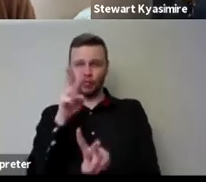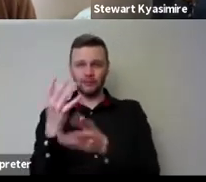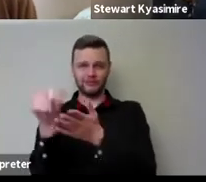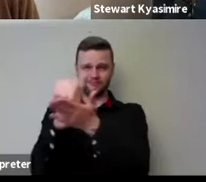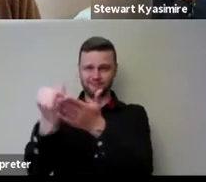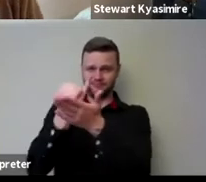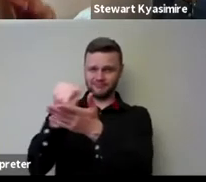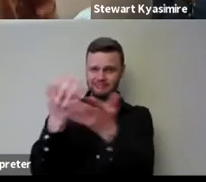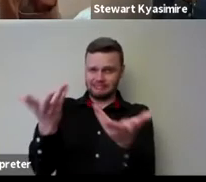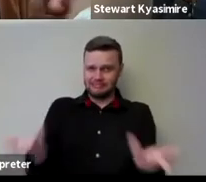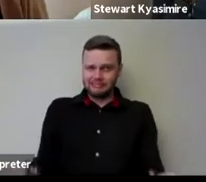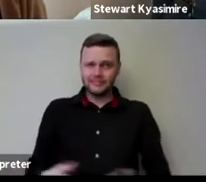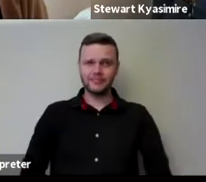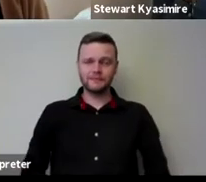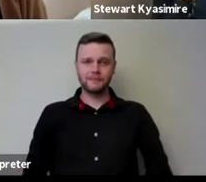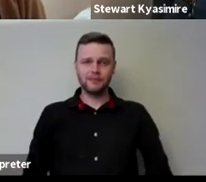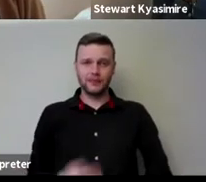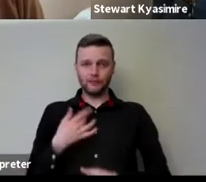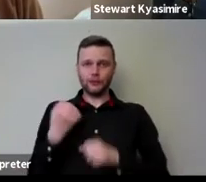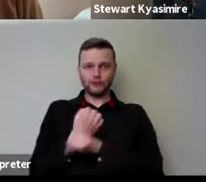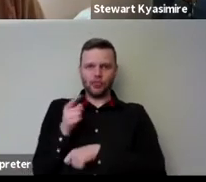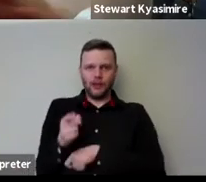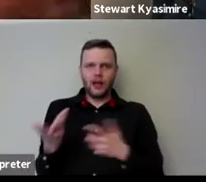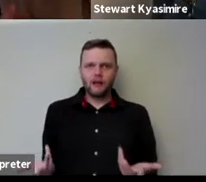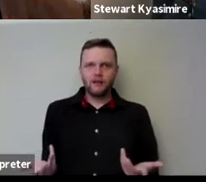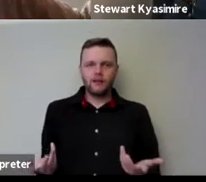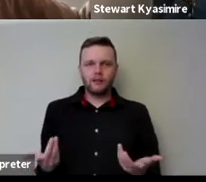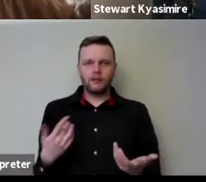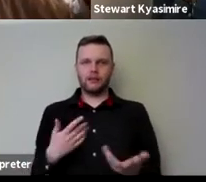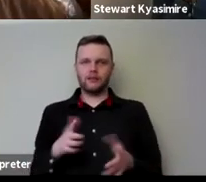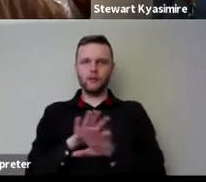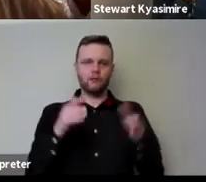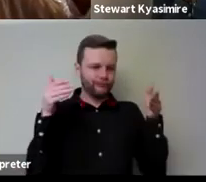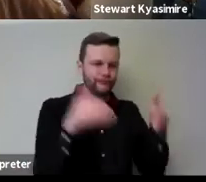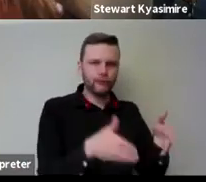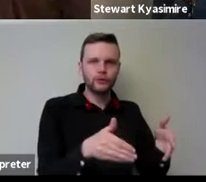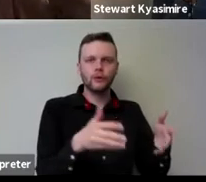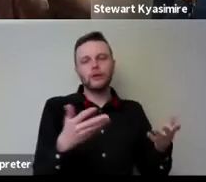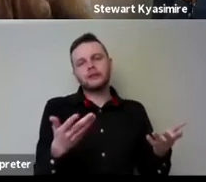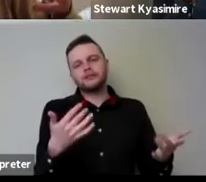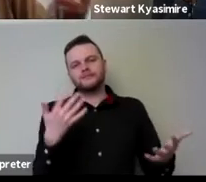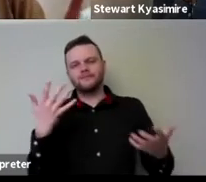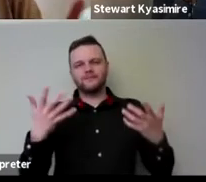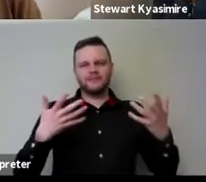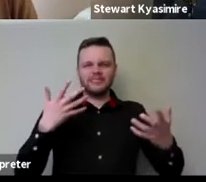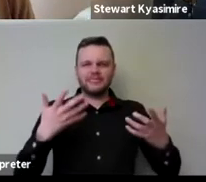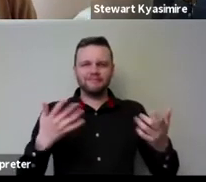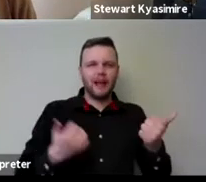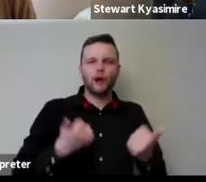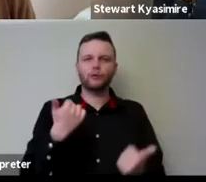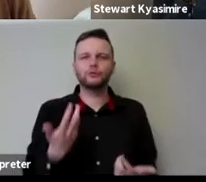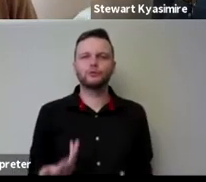if we can do that and instead of focusing on how to